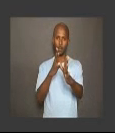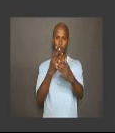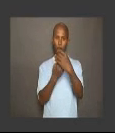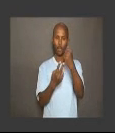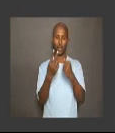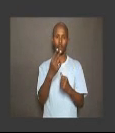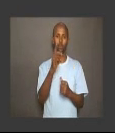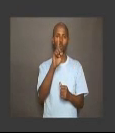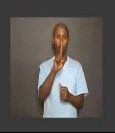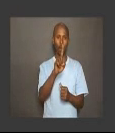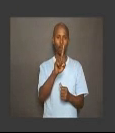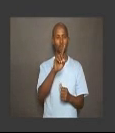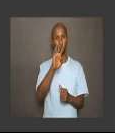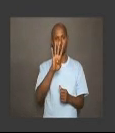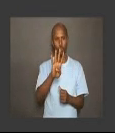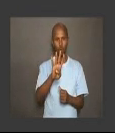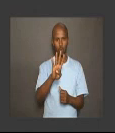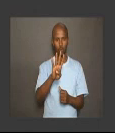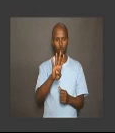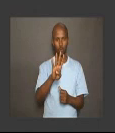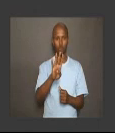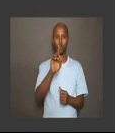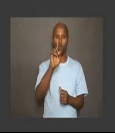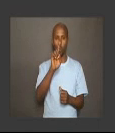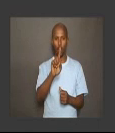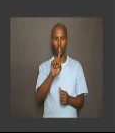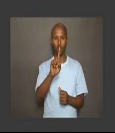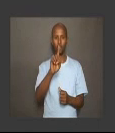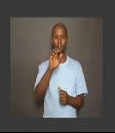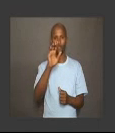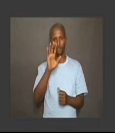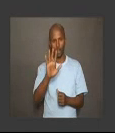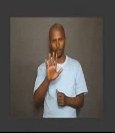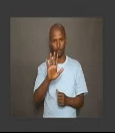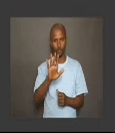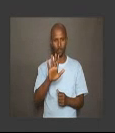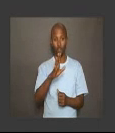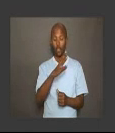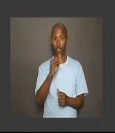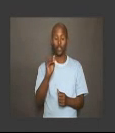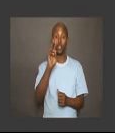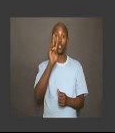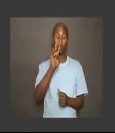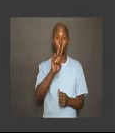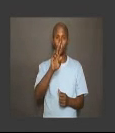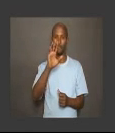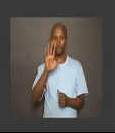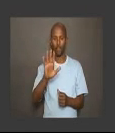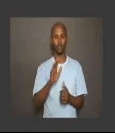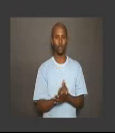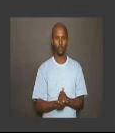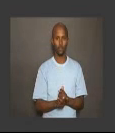1, 4, 1, 5, and 2, 5?